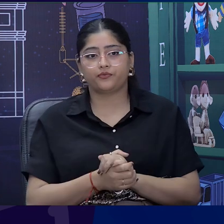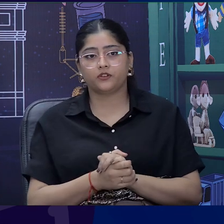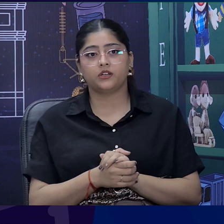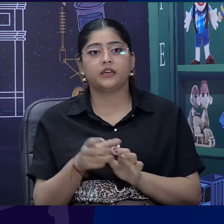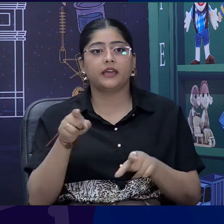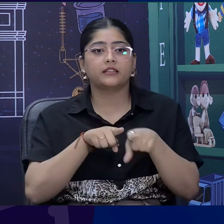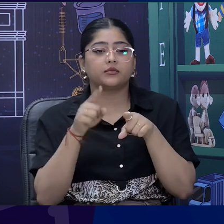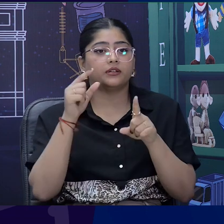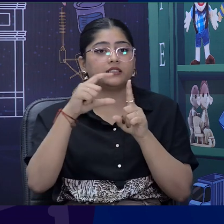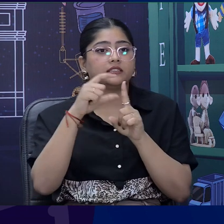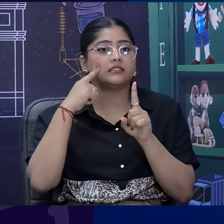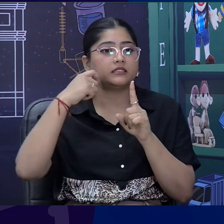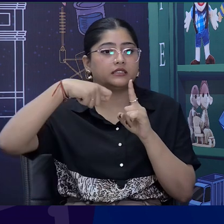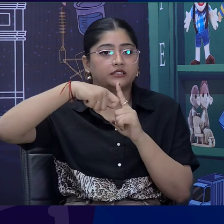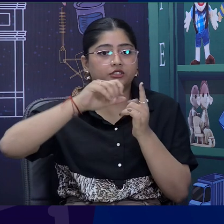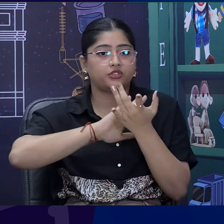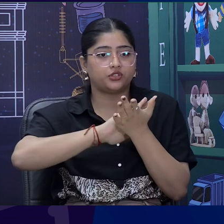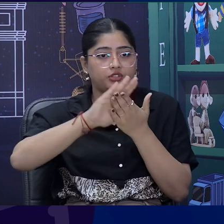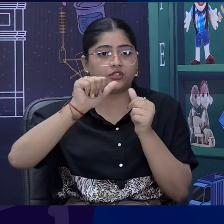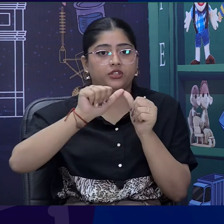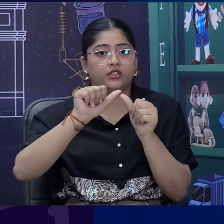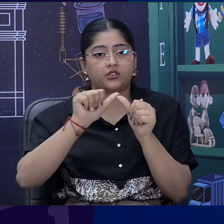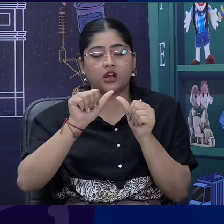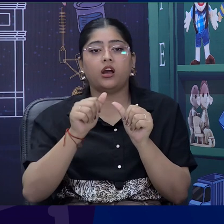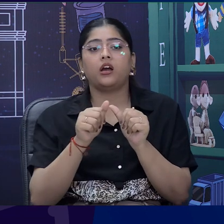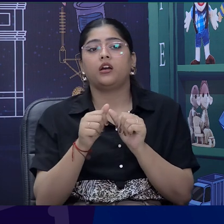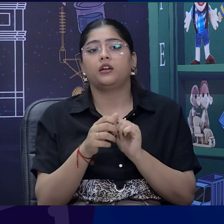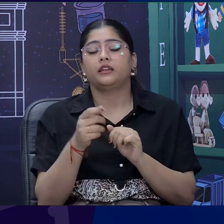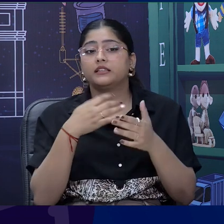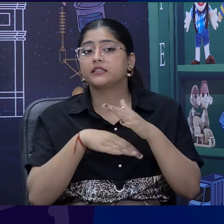portal. This is an e-patshala portal. Hmm. Just,